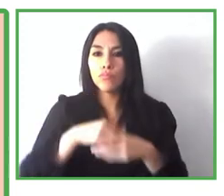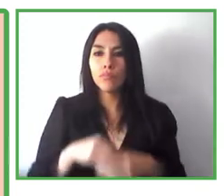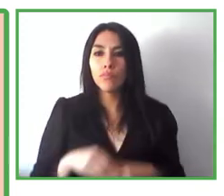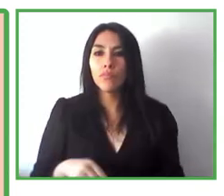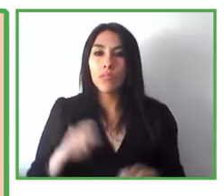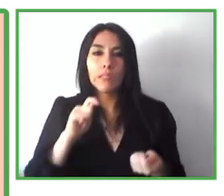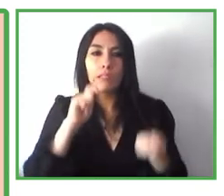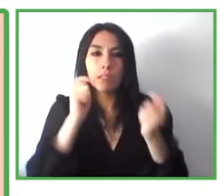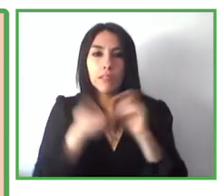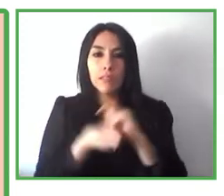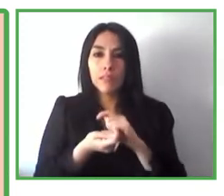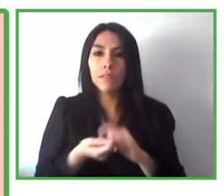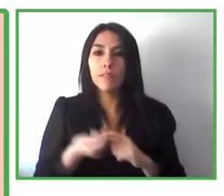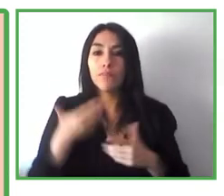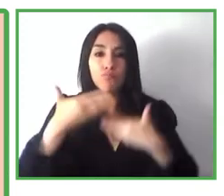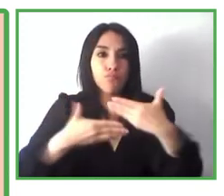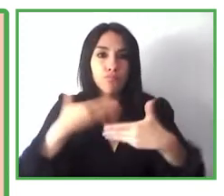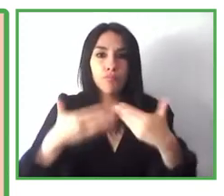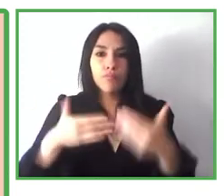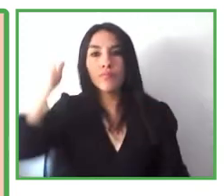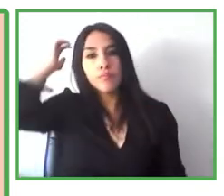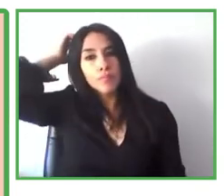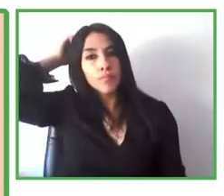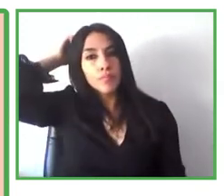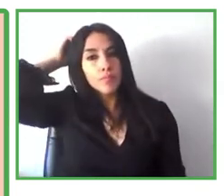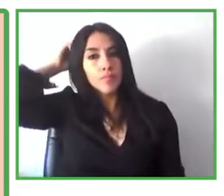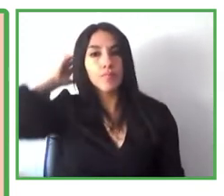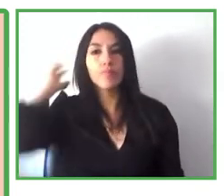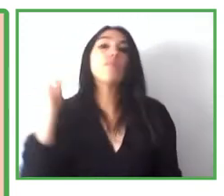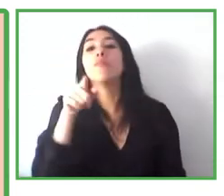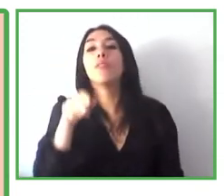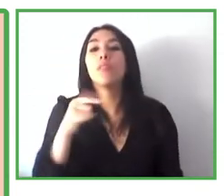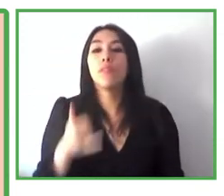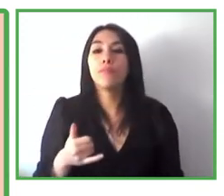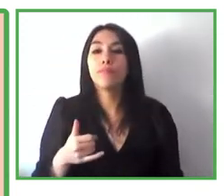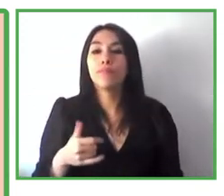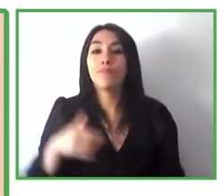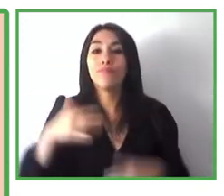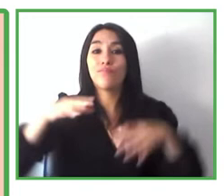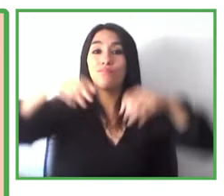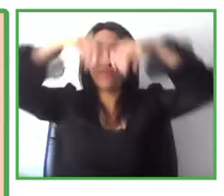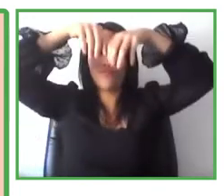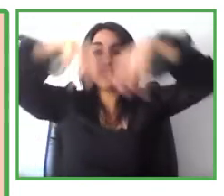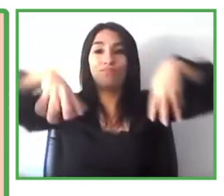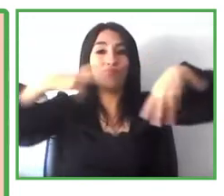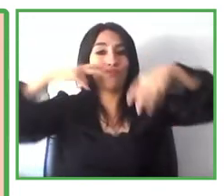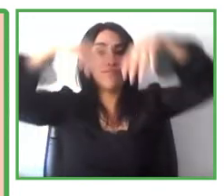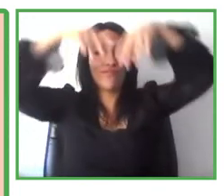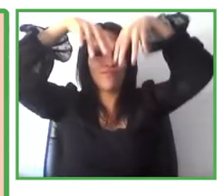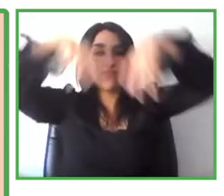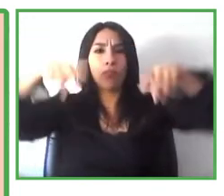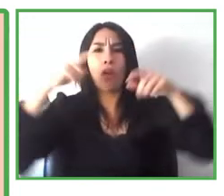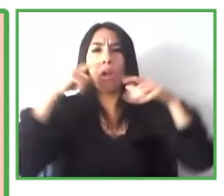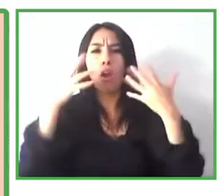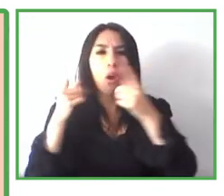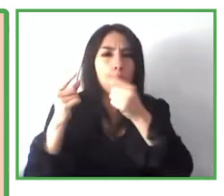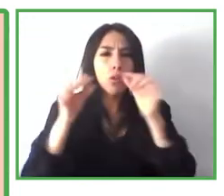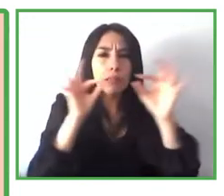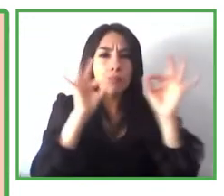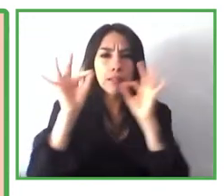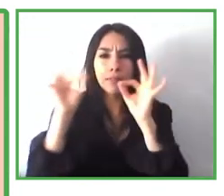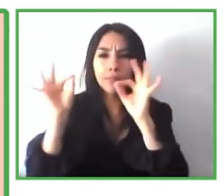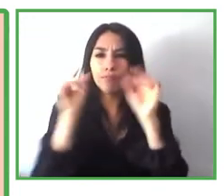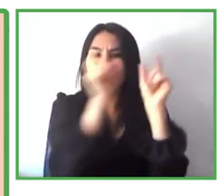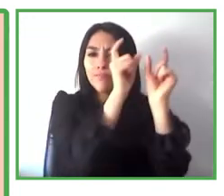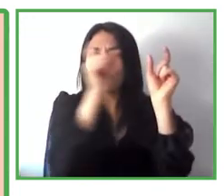alive, which is dynamic and ever evolving. This is just a picture for you to see how the process goes. use